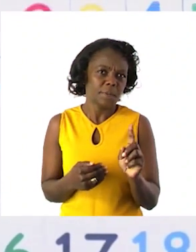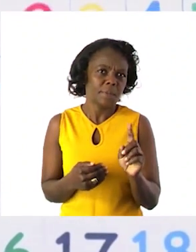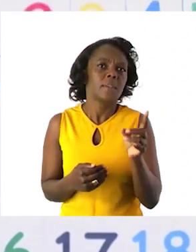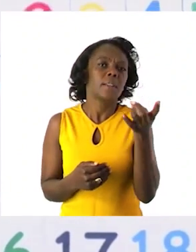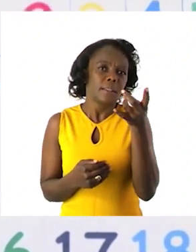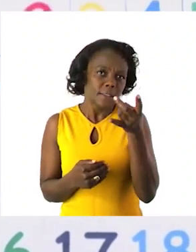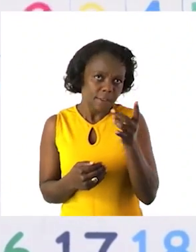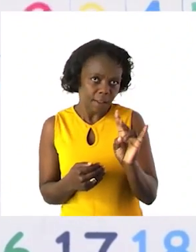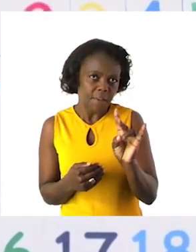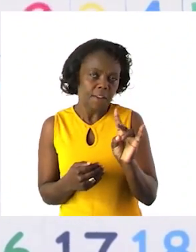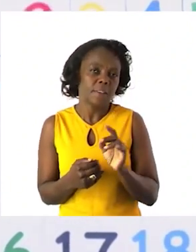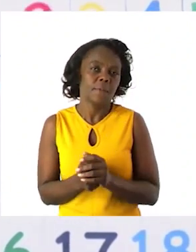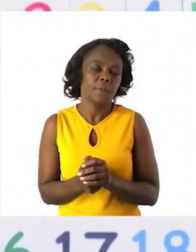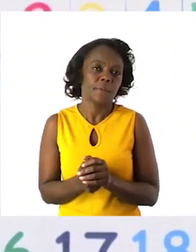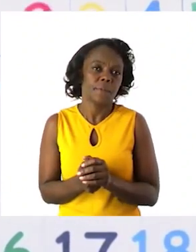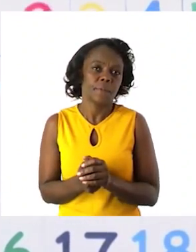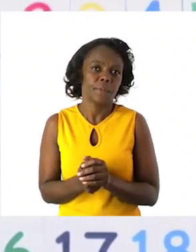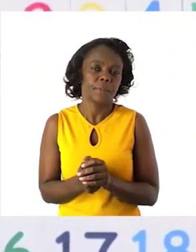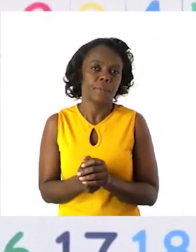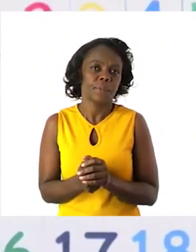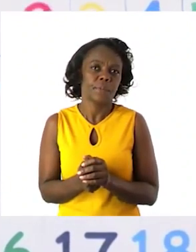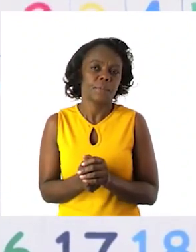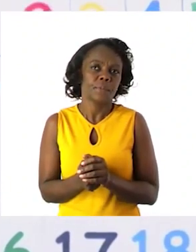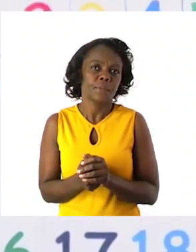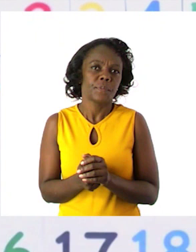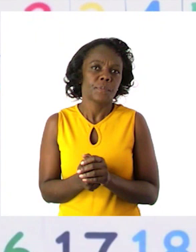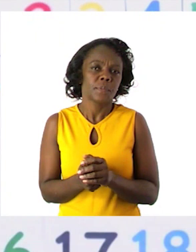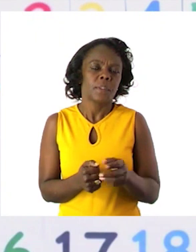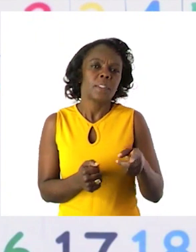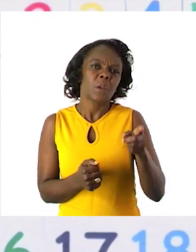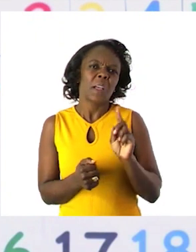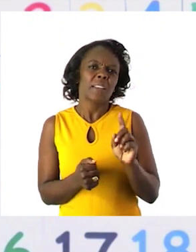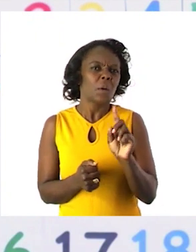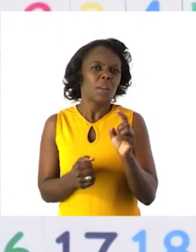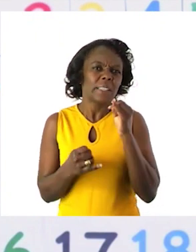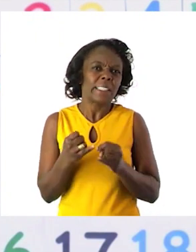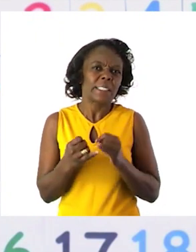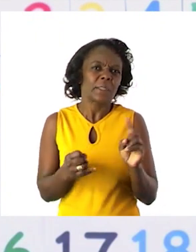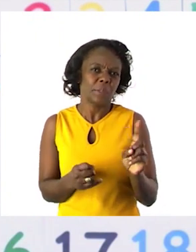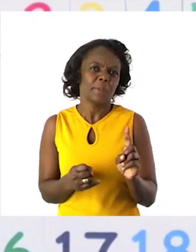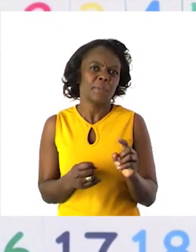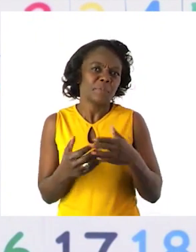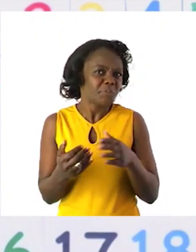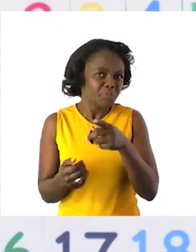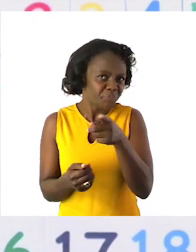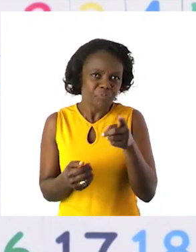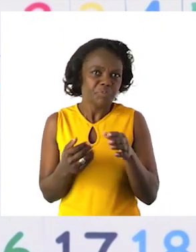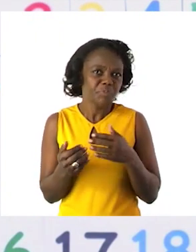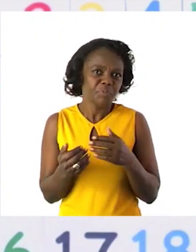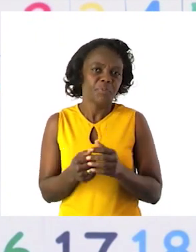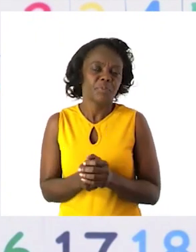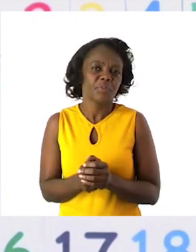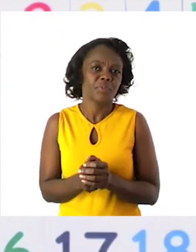remember. So plus 7. Now what is our final answer? Now it's very easy when it reaches here because it's